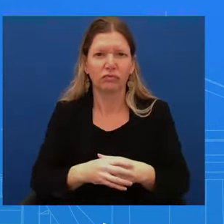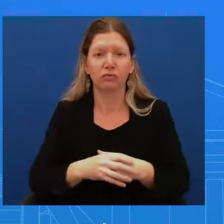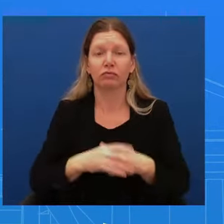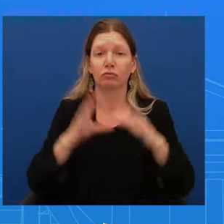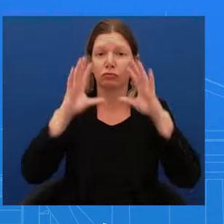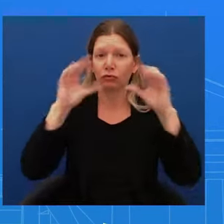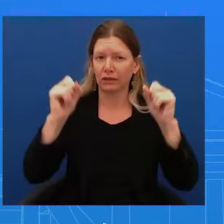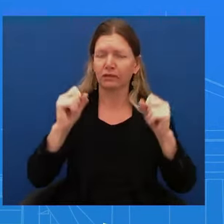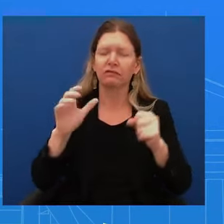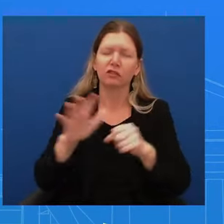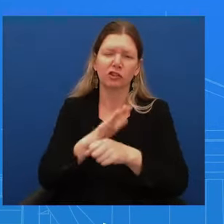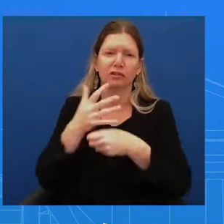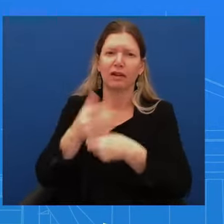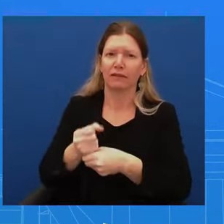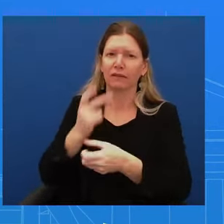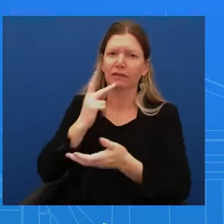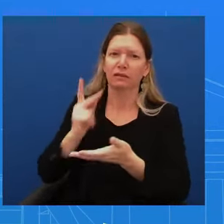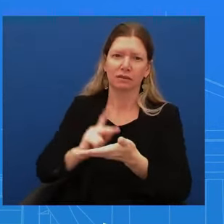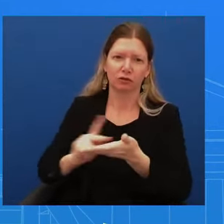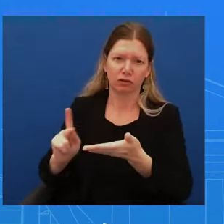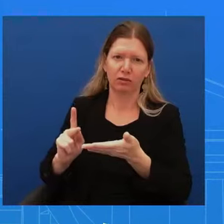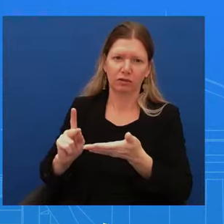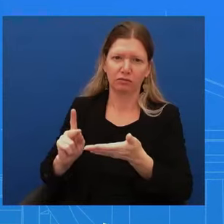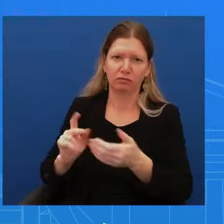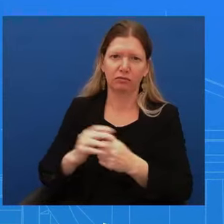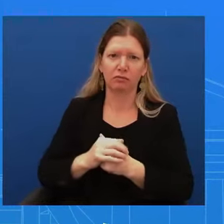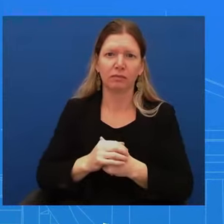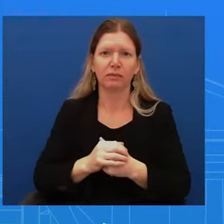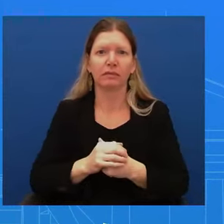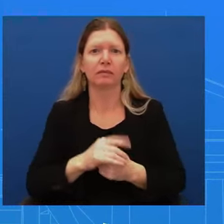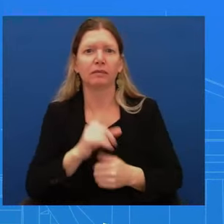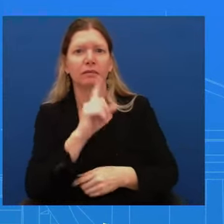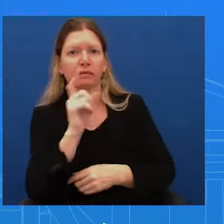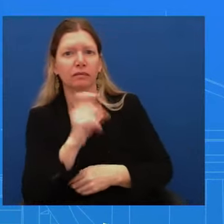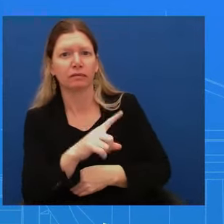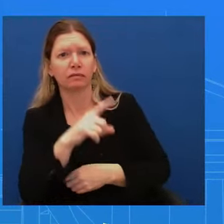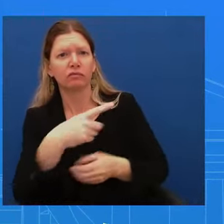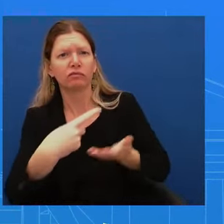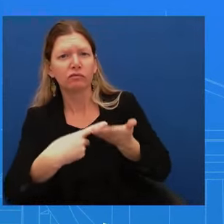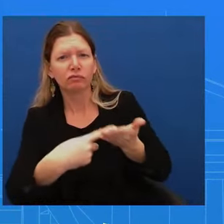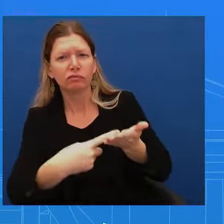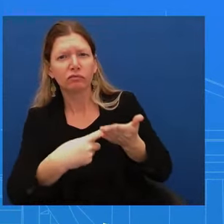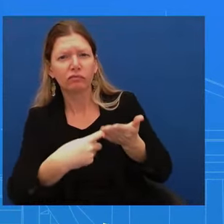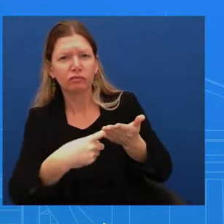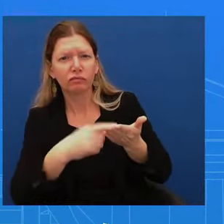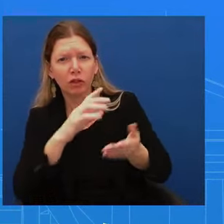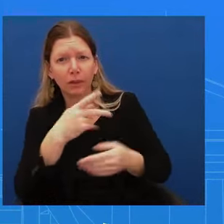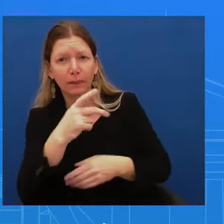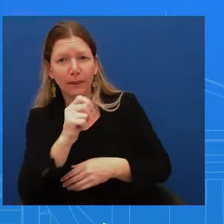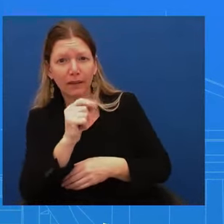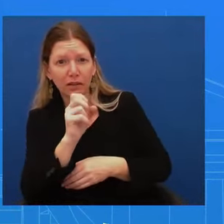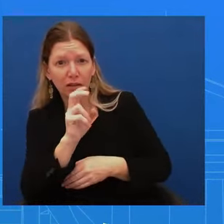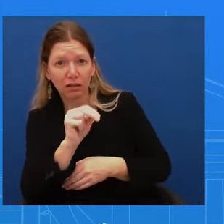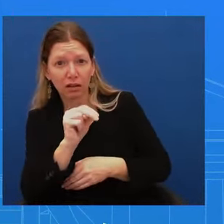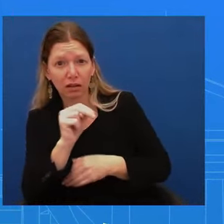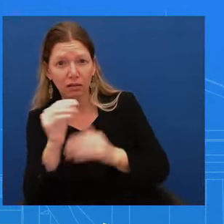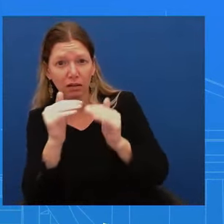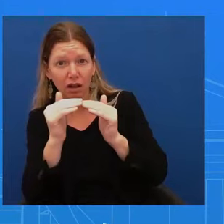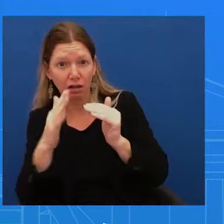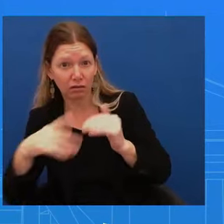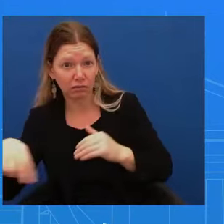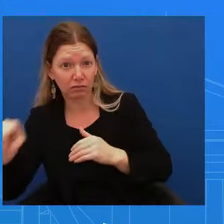to your former former Pentagon colleagues, what do they tell you in terms of why Austin didn't immediately form higher level officials here?